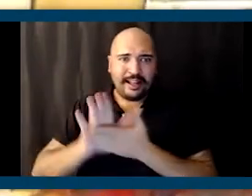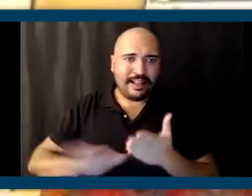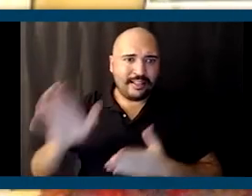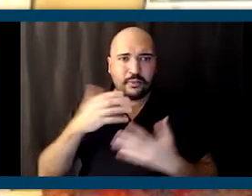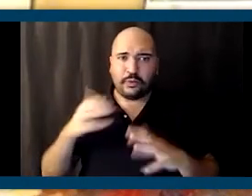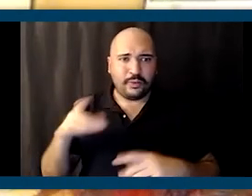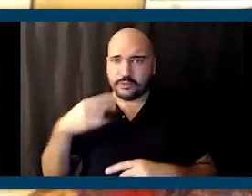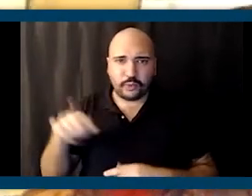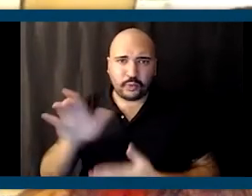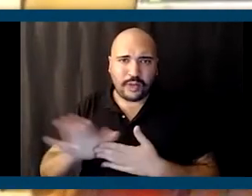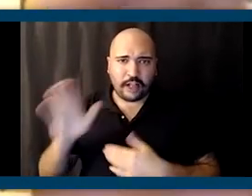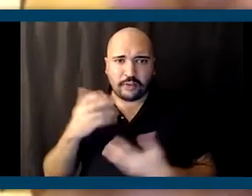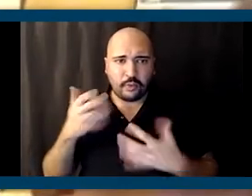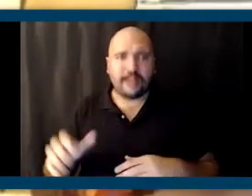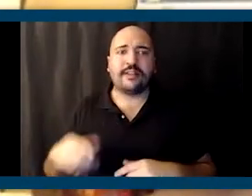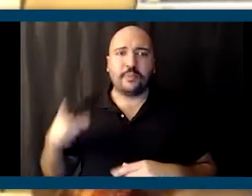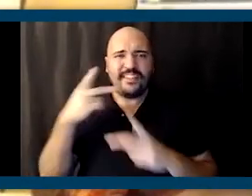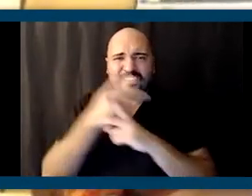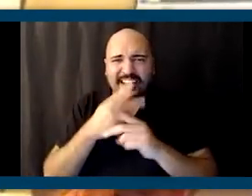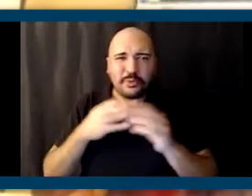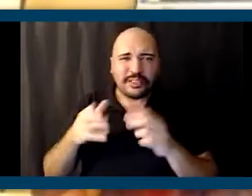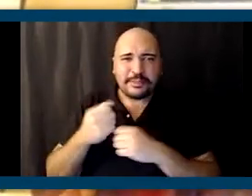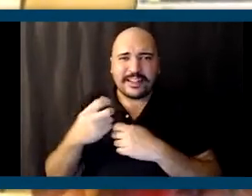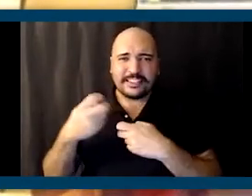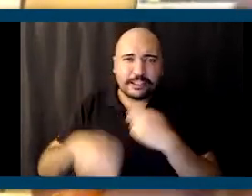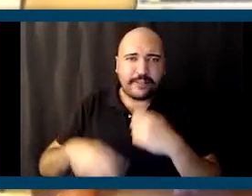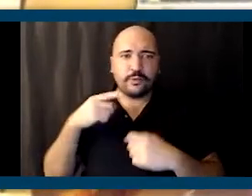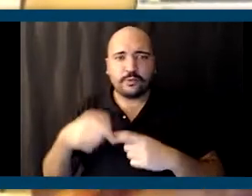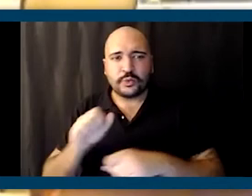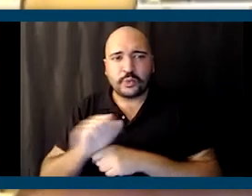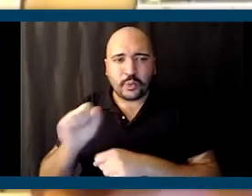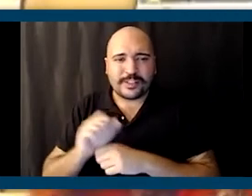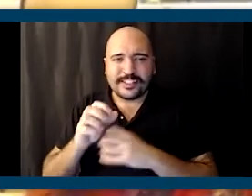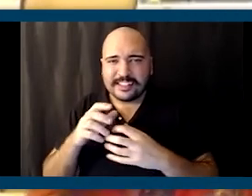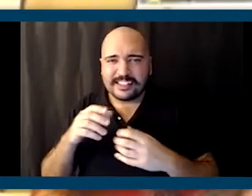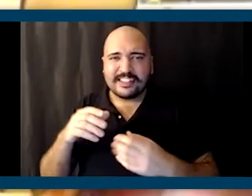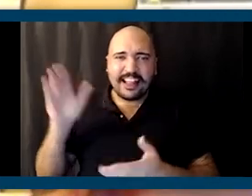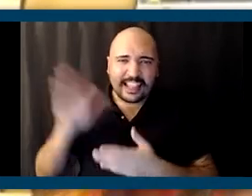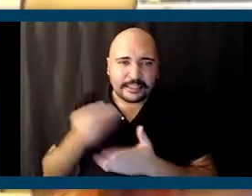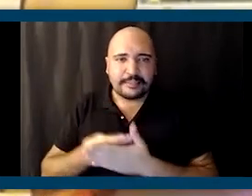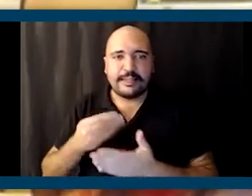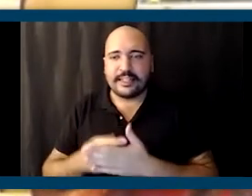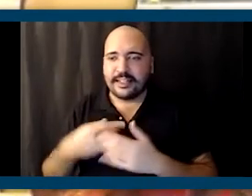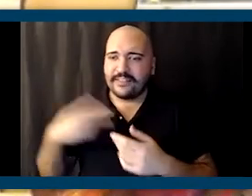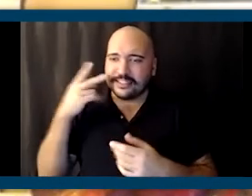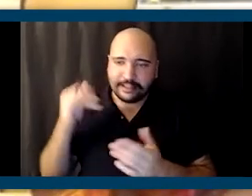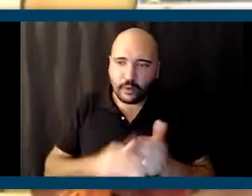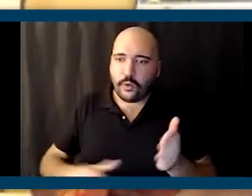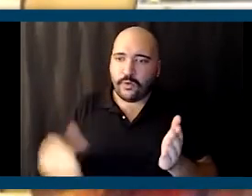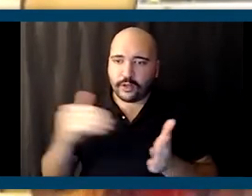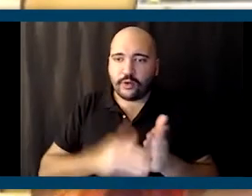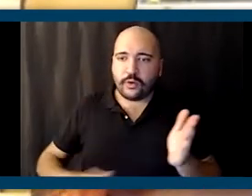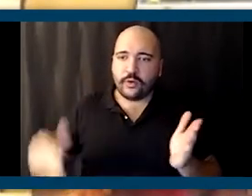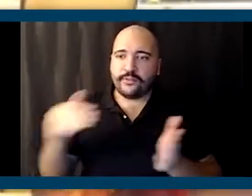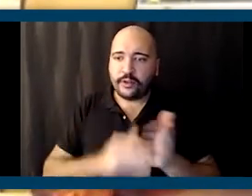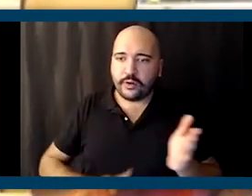want your kid to go to college. And they're going to figure out ways to make it harder for you to work, more difficult, give you less money. I've seen this over and over. And yet